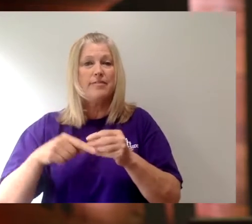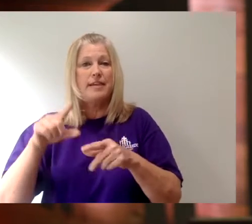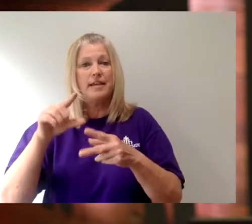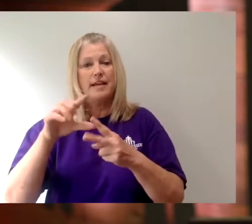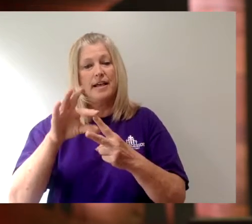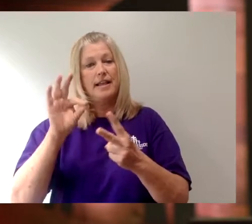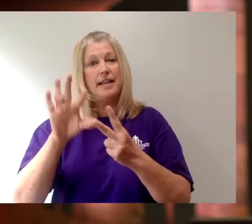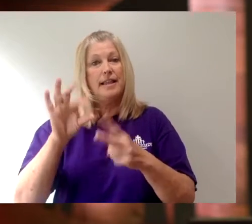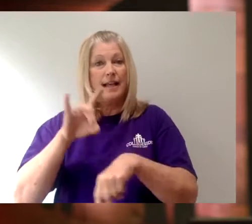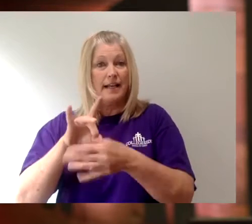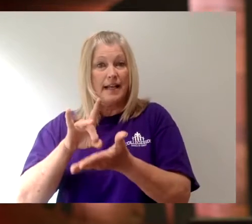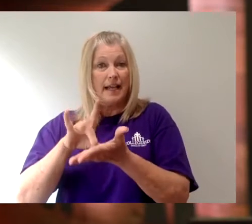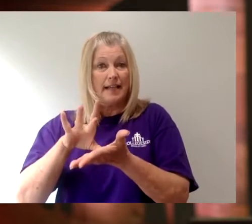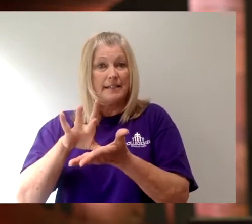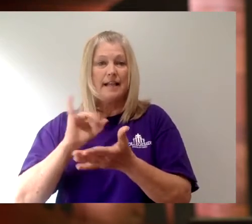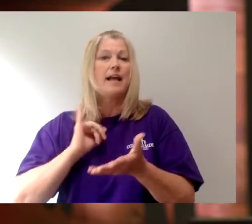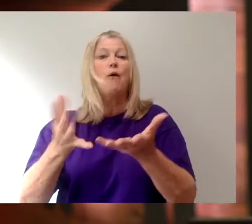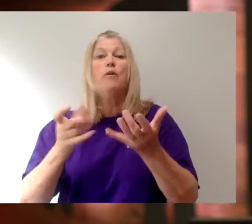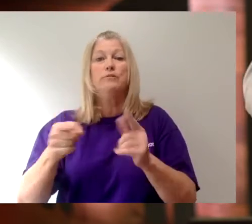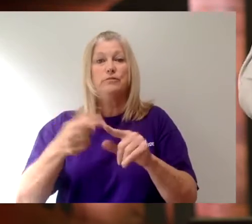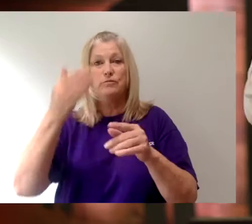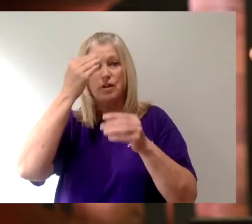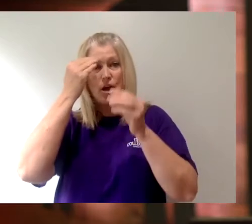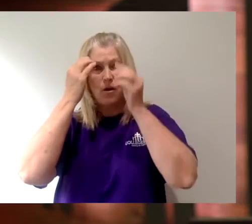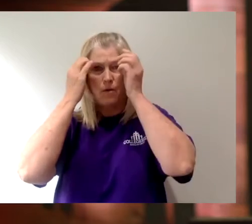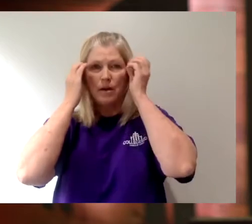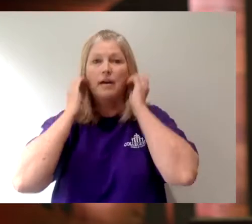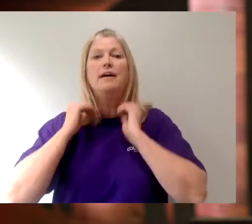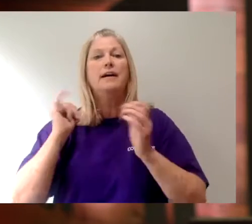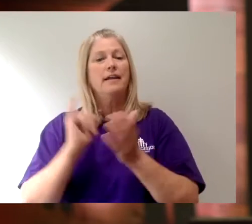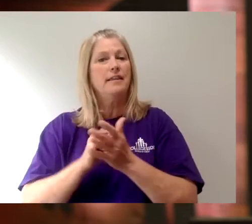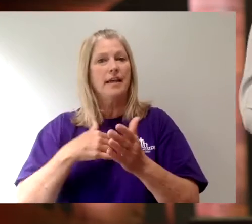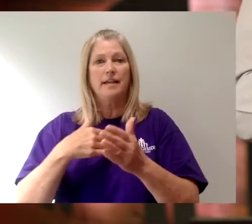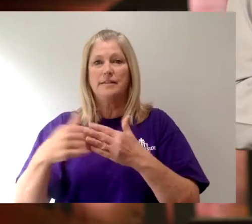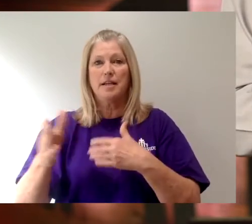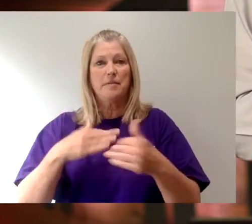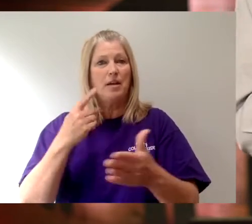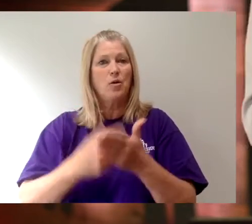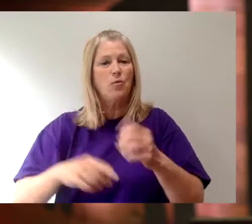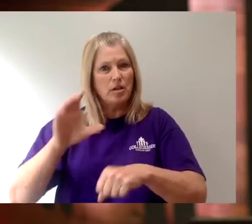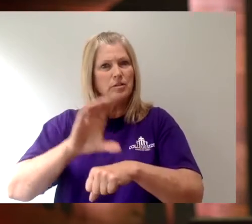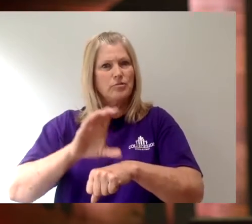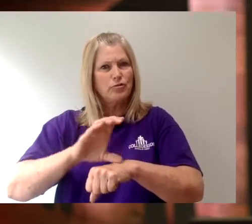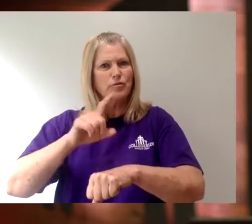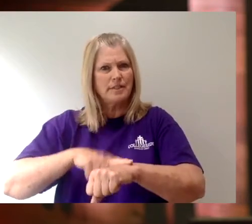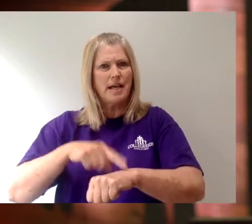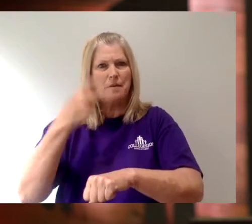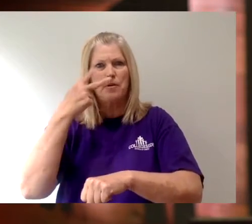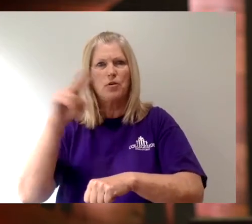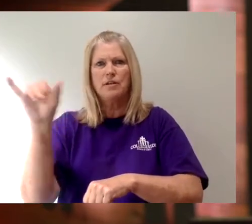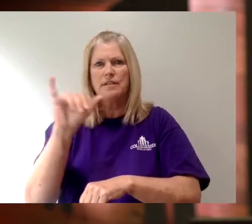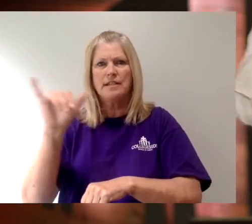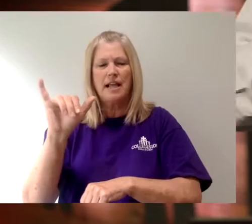elect exiles, I want you to know that regardless of what assembly looks like over the next few